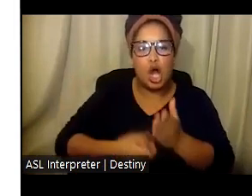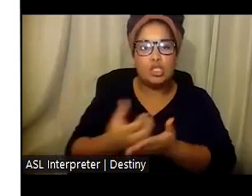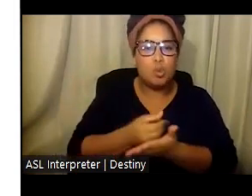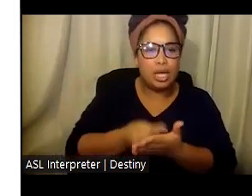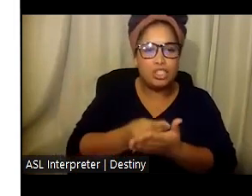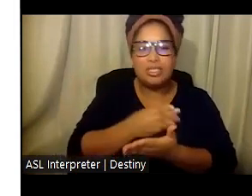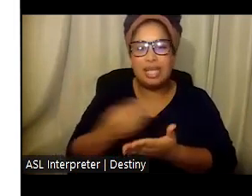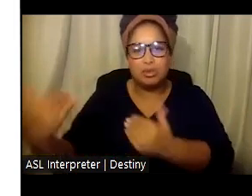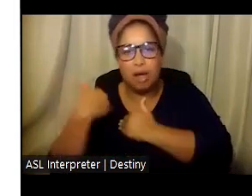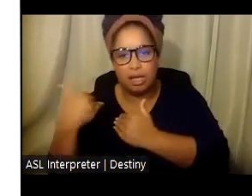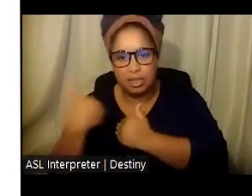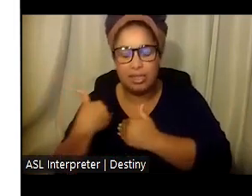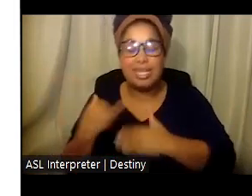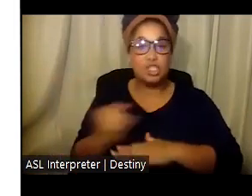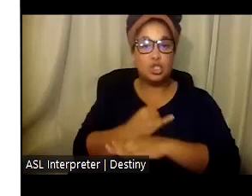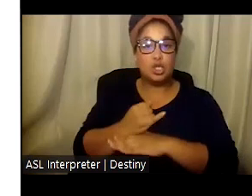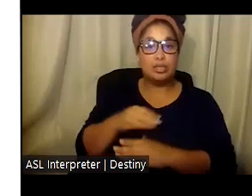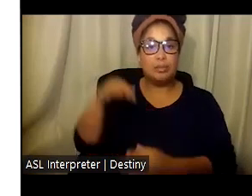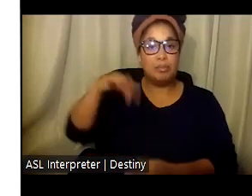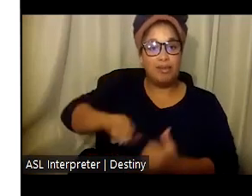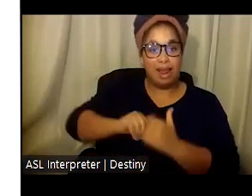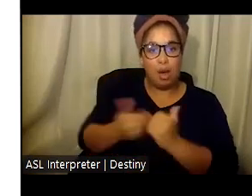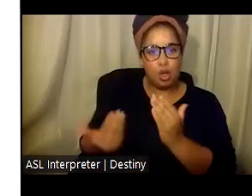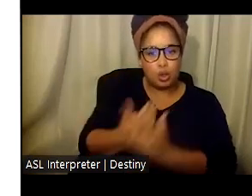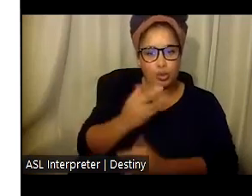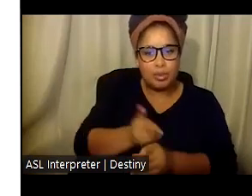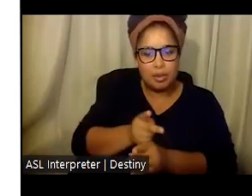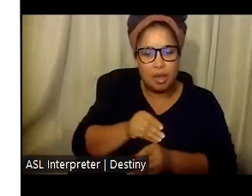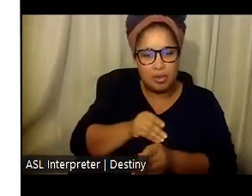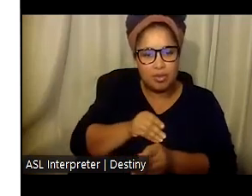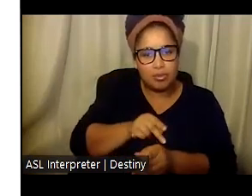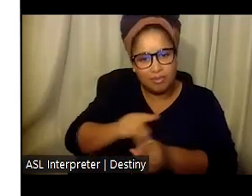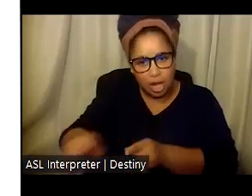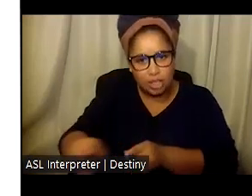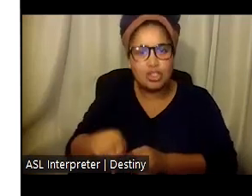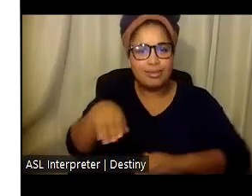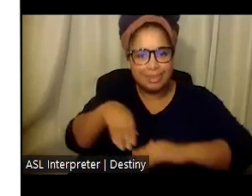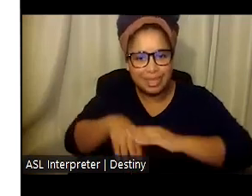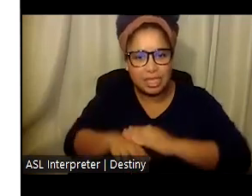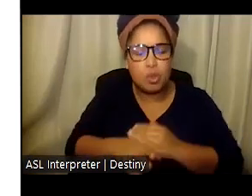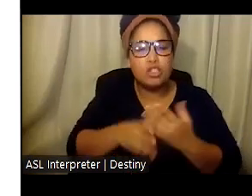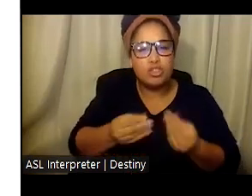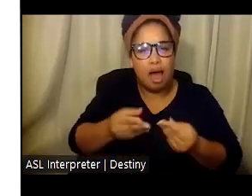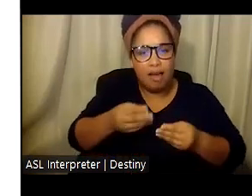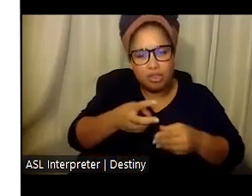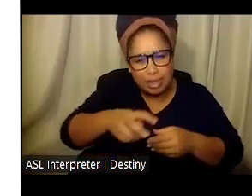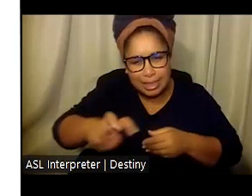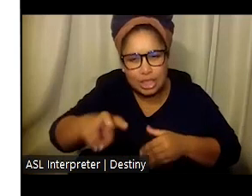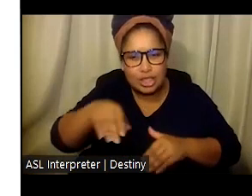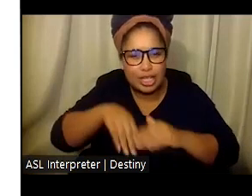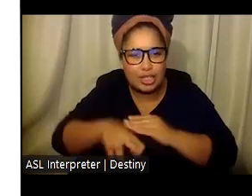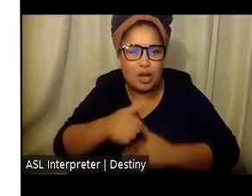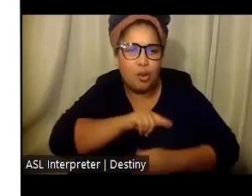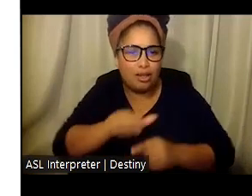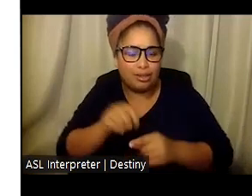benefit from exposure to a new service sector with a soft landing and quality training. We hope this leads to post